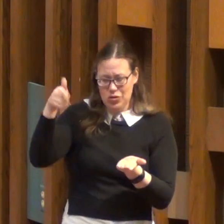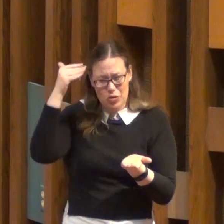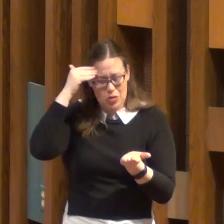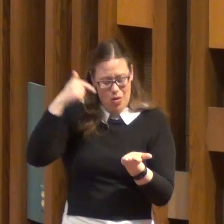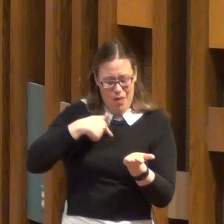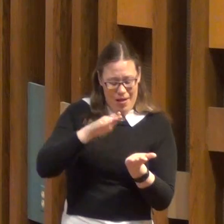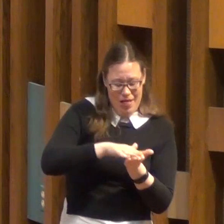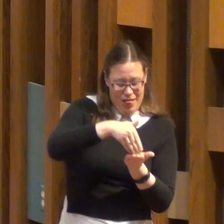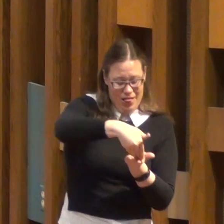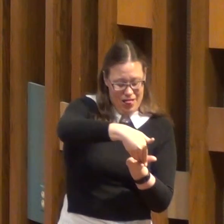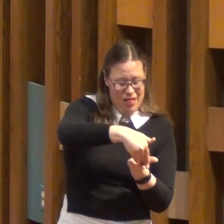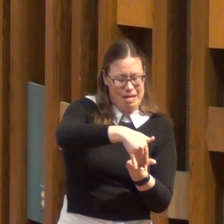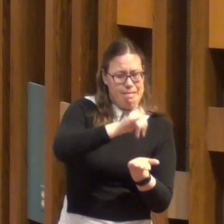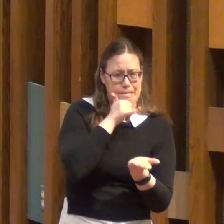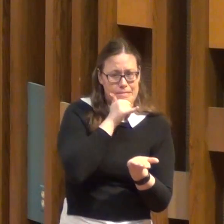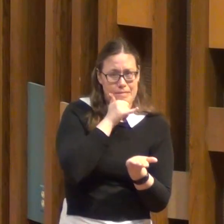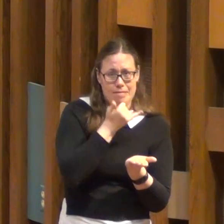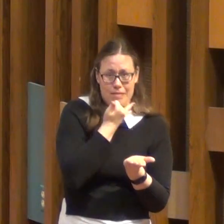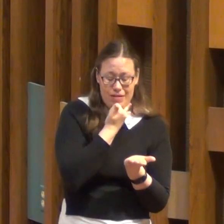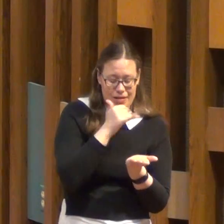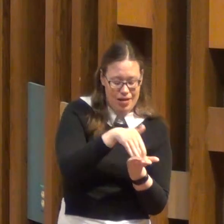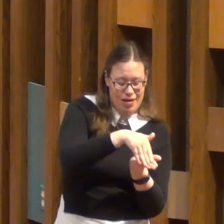mind, I opened the box upside down.